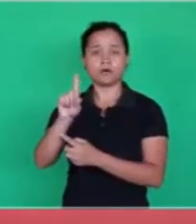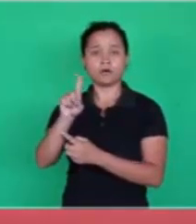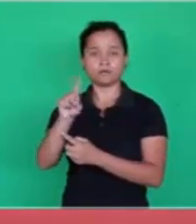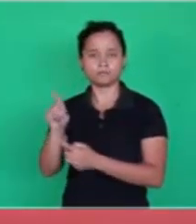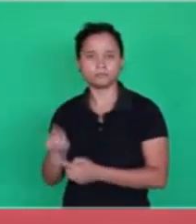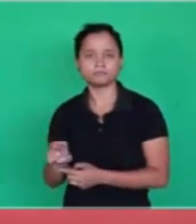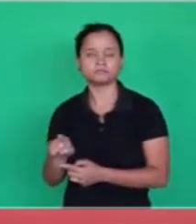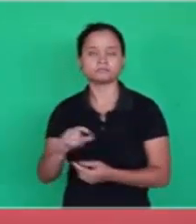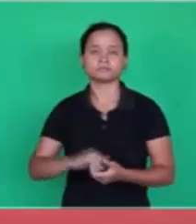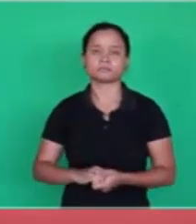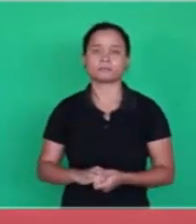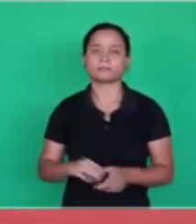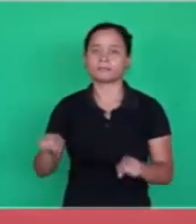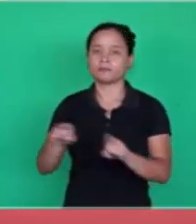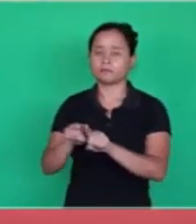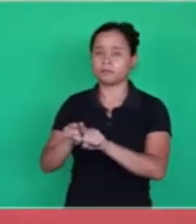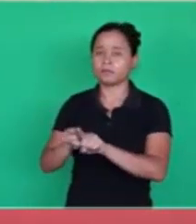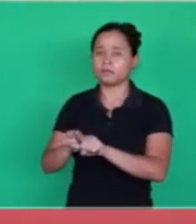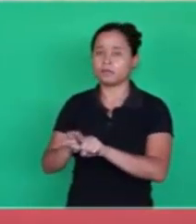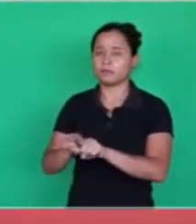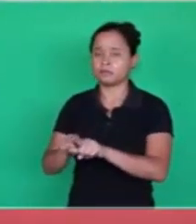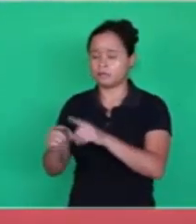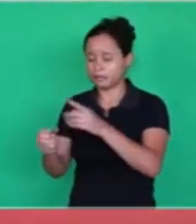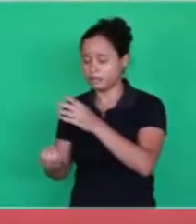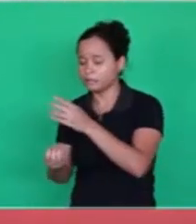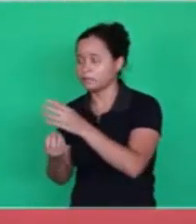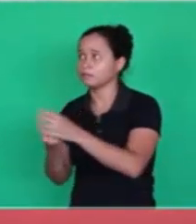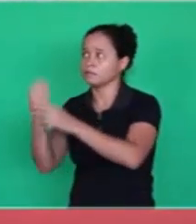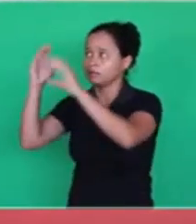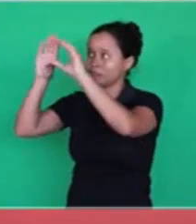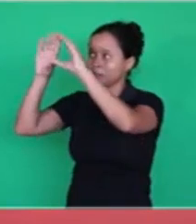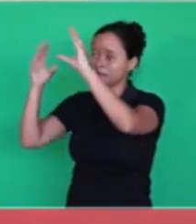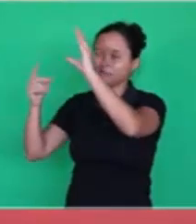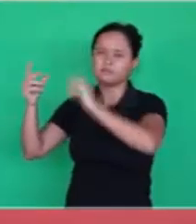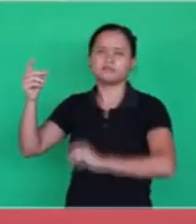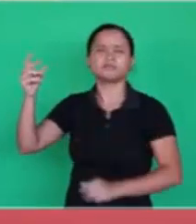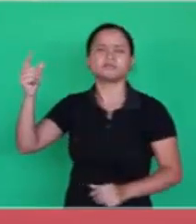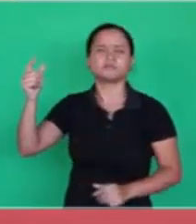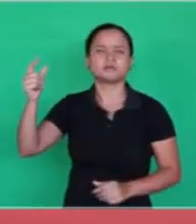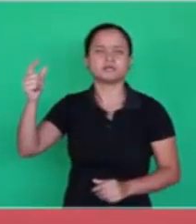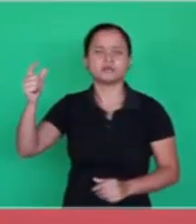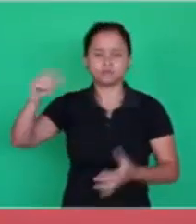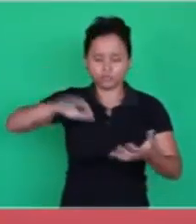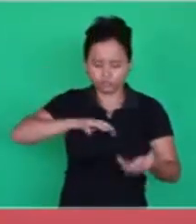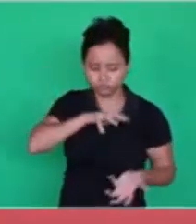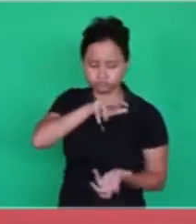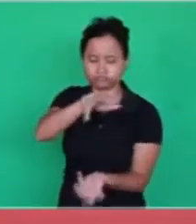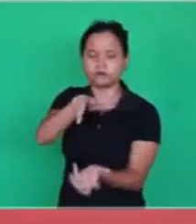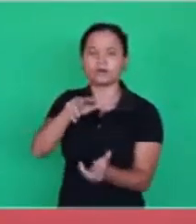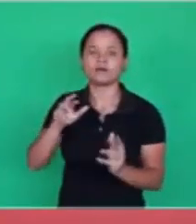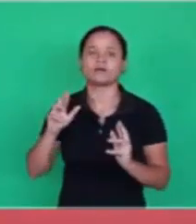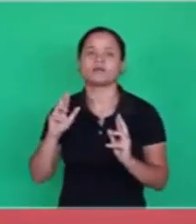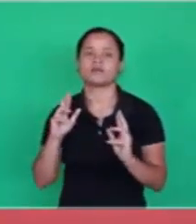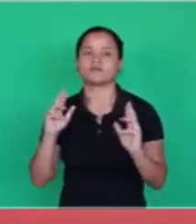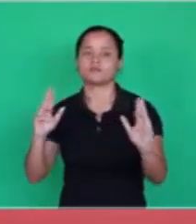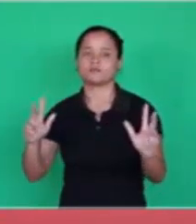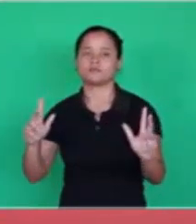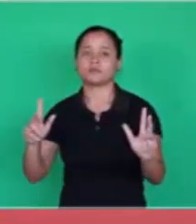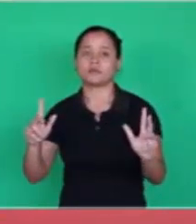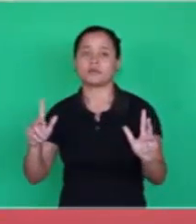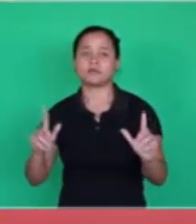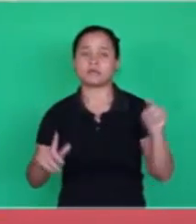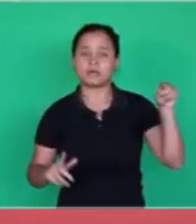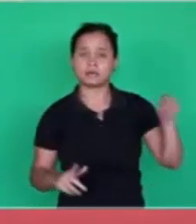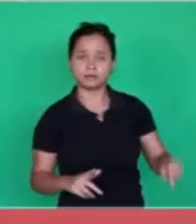in this case, it's related to another universe. This here is